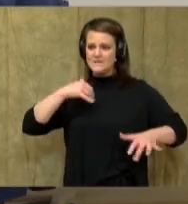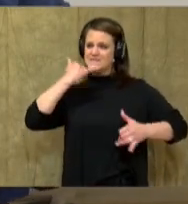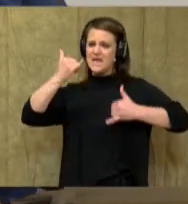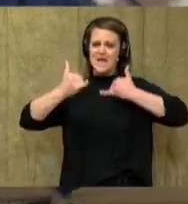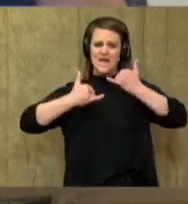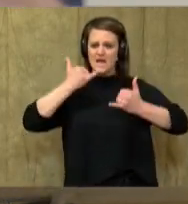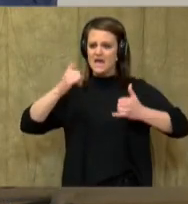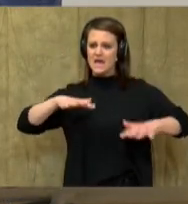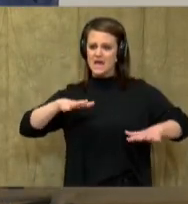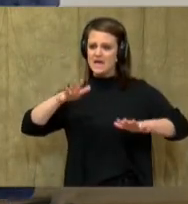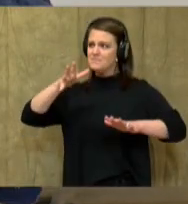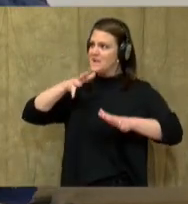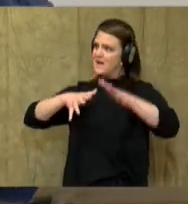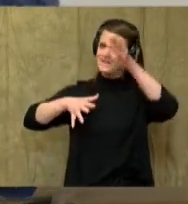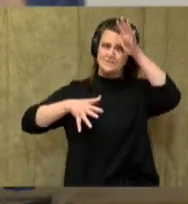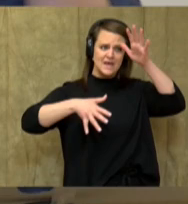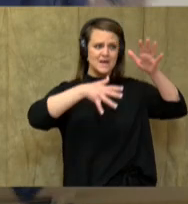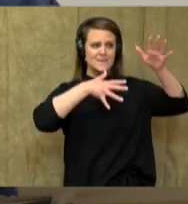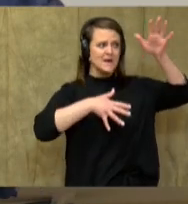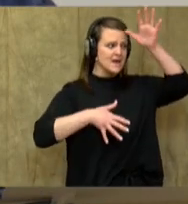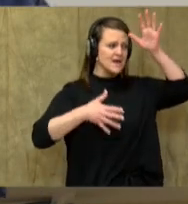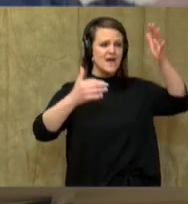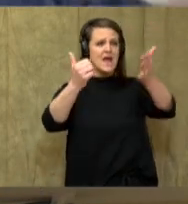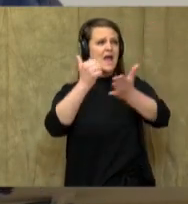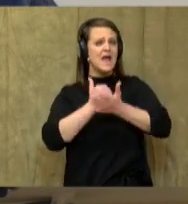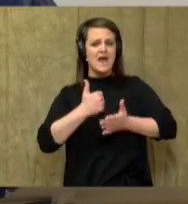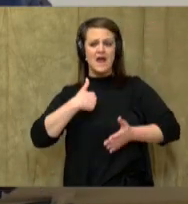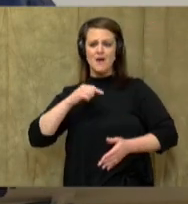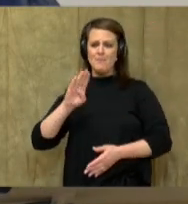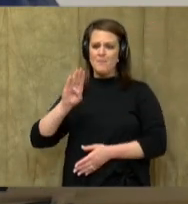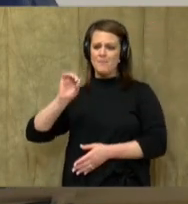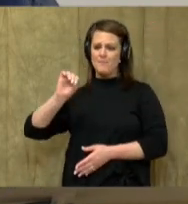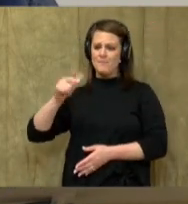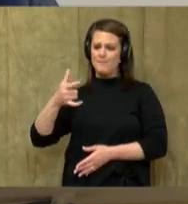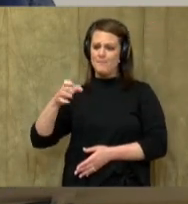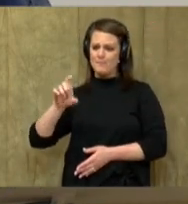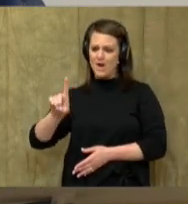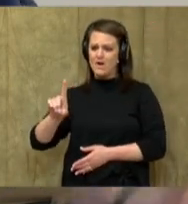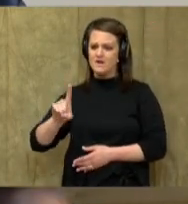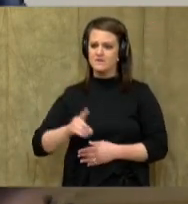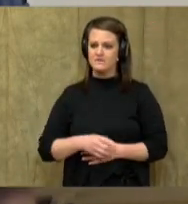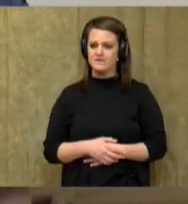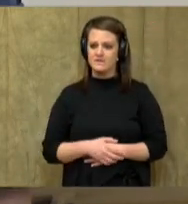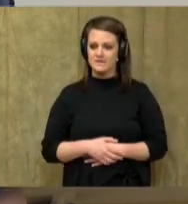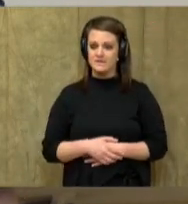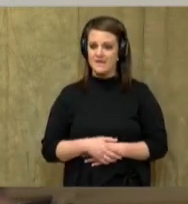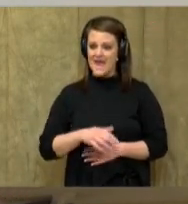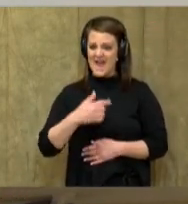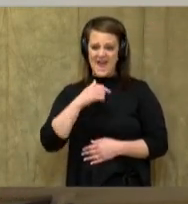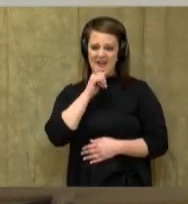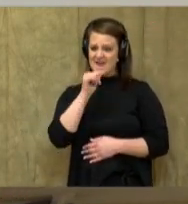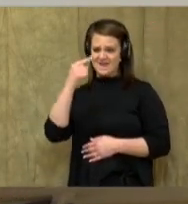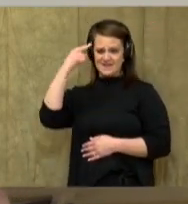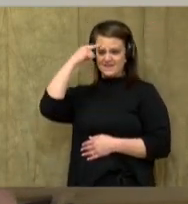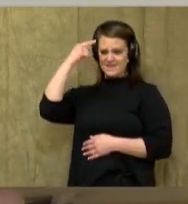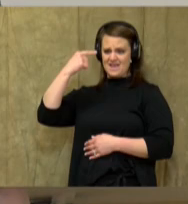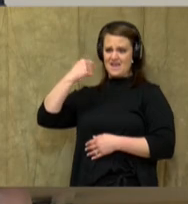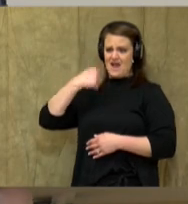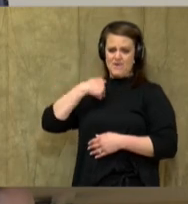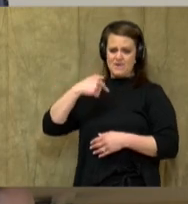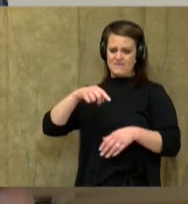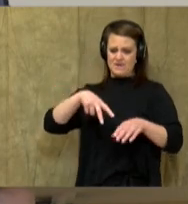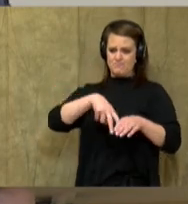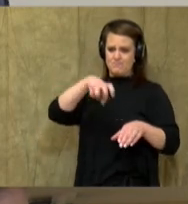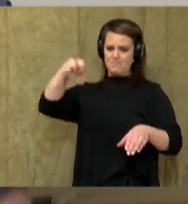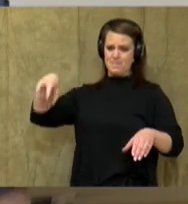for help. I was, Mama, Daddy, help me. I'm bogged. I didn't think I was ever going to get out of that